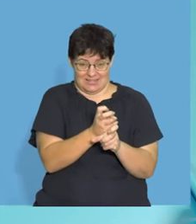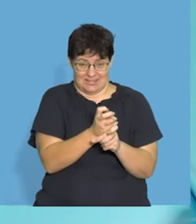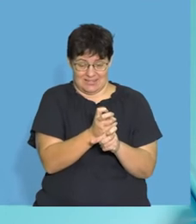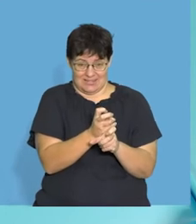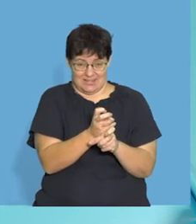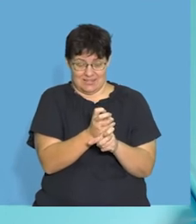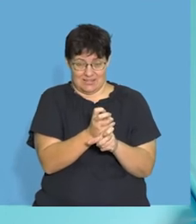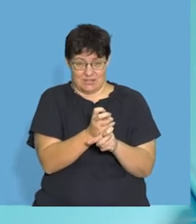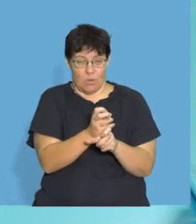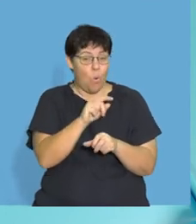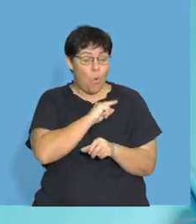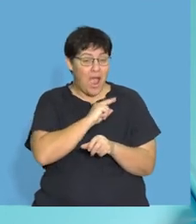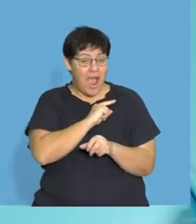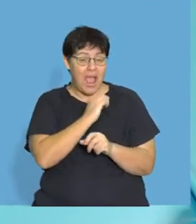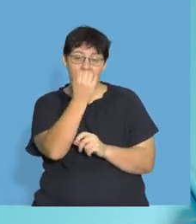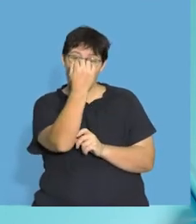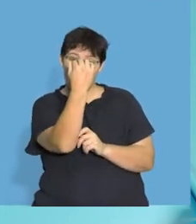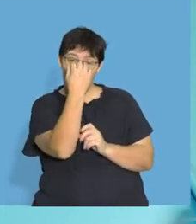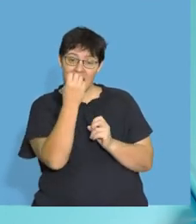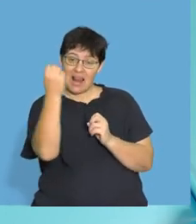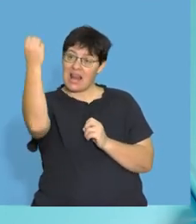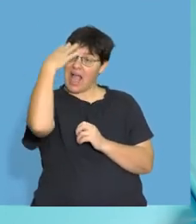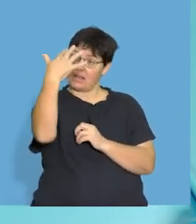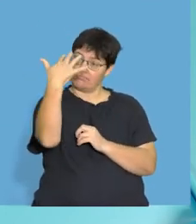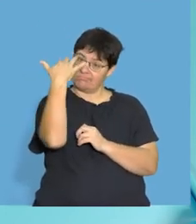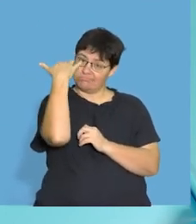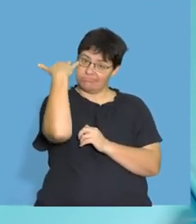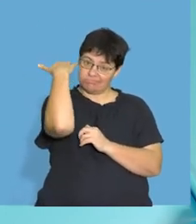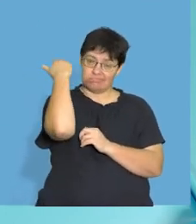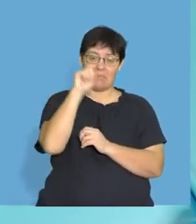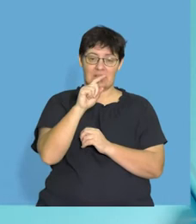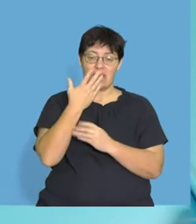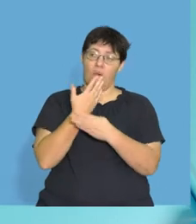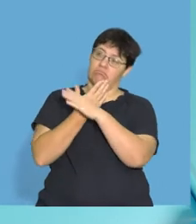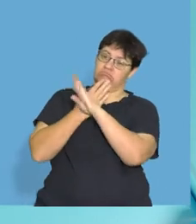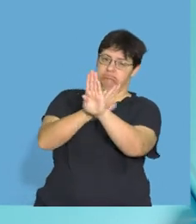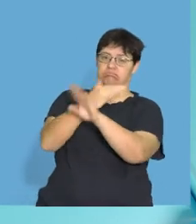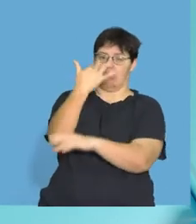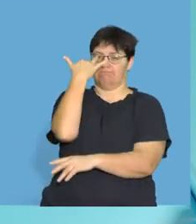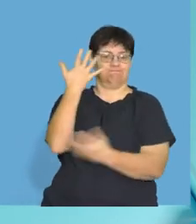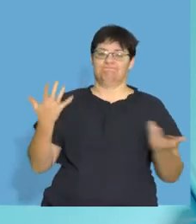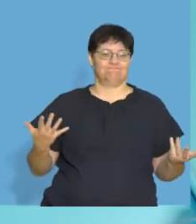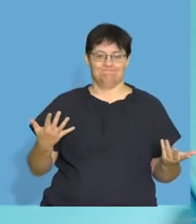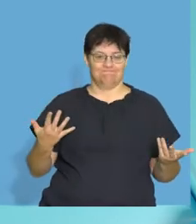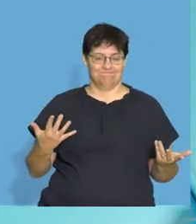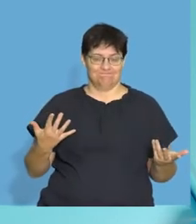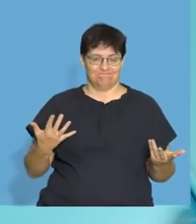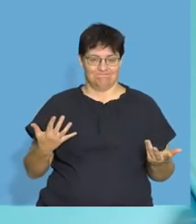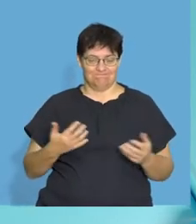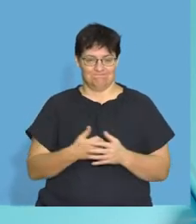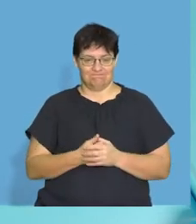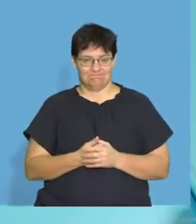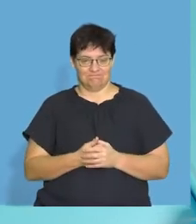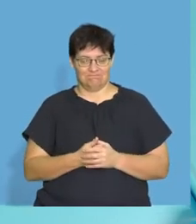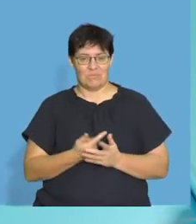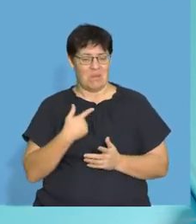right? And remember, it's very important. Light needs to get in and it's like having something that blocks there. It's not really important, right? Not